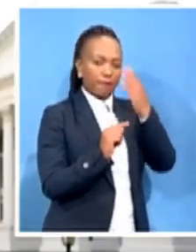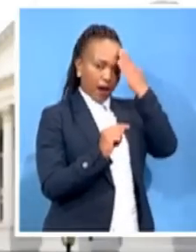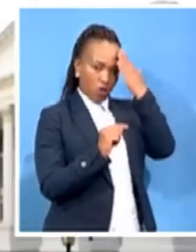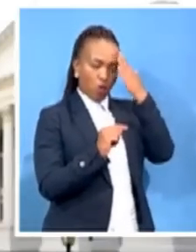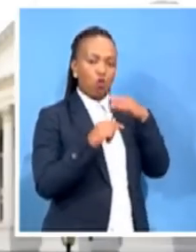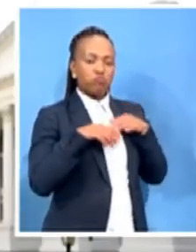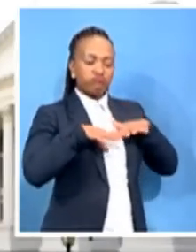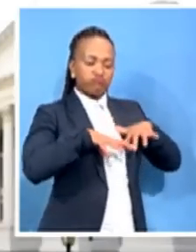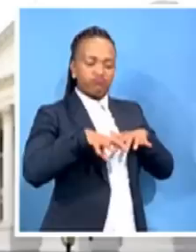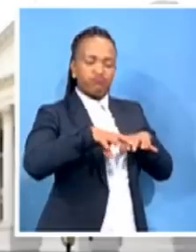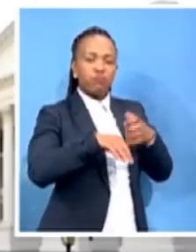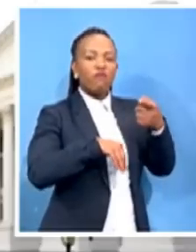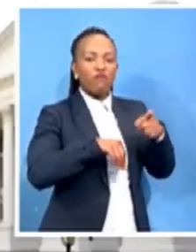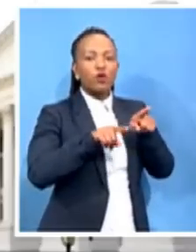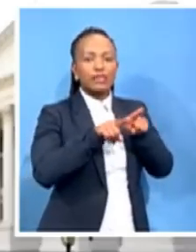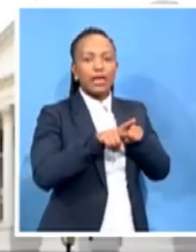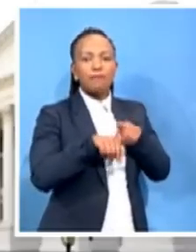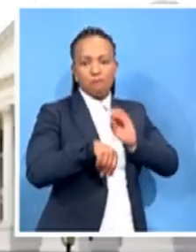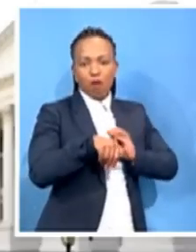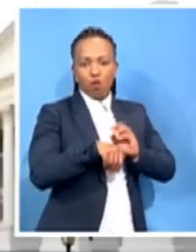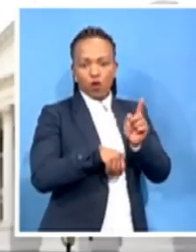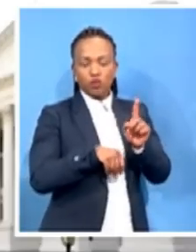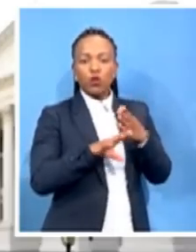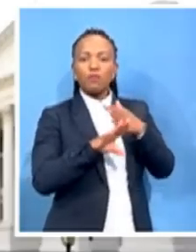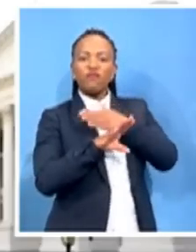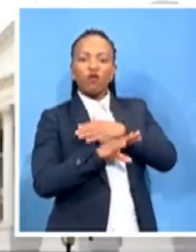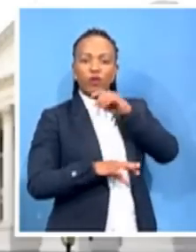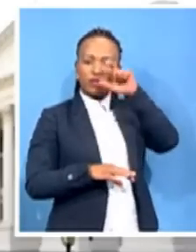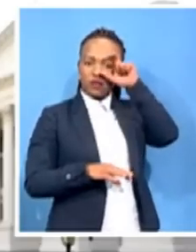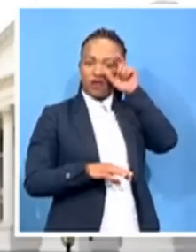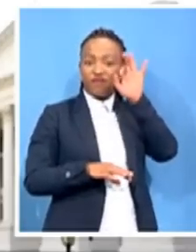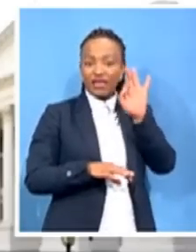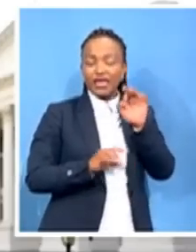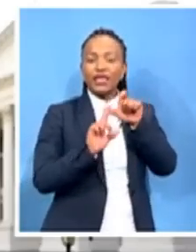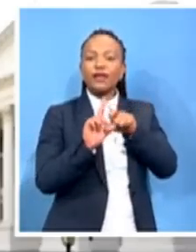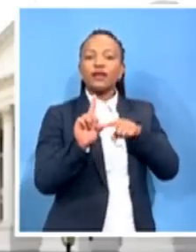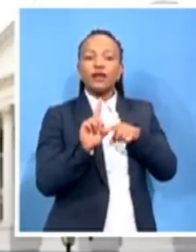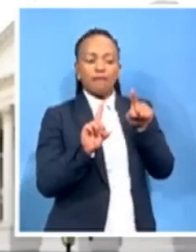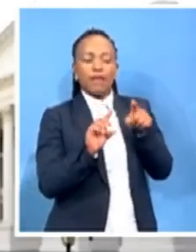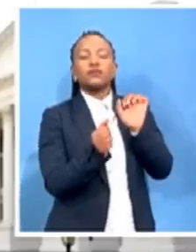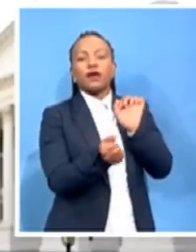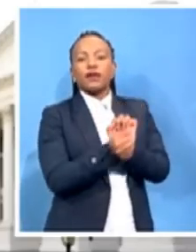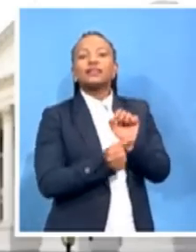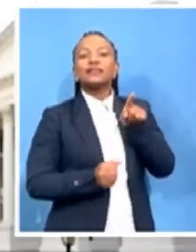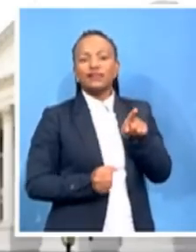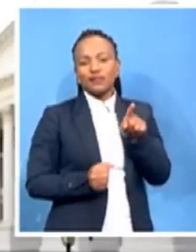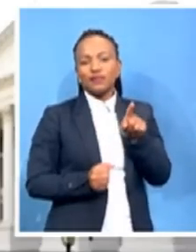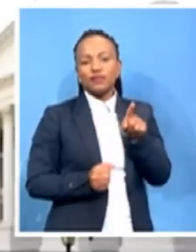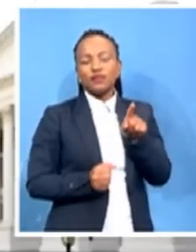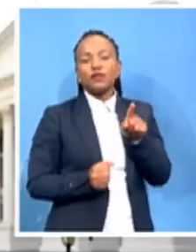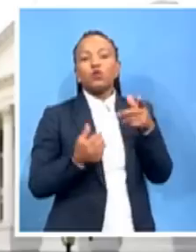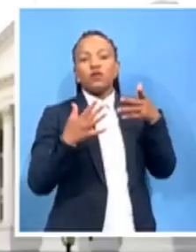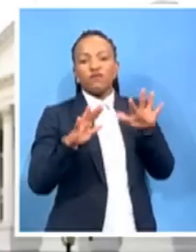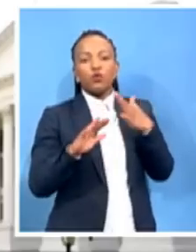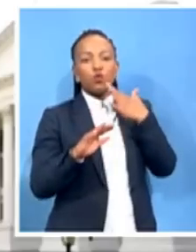Figi Lembalula to be arrested. We have said as MKMVA that we have